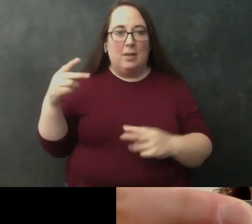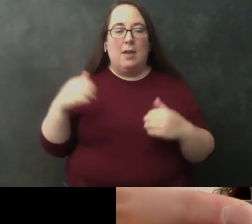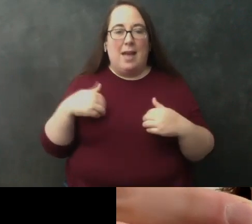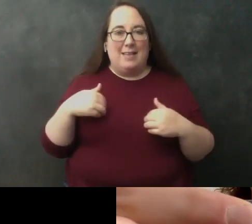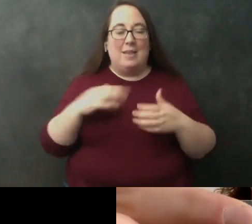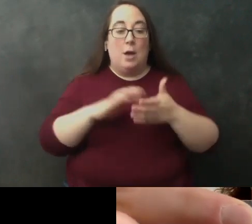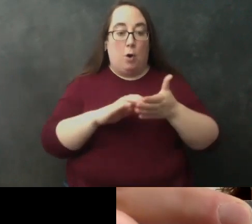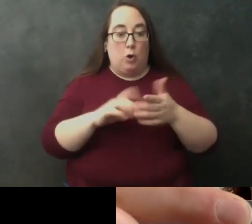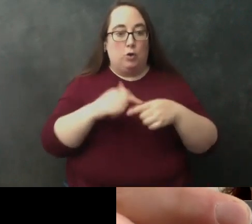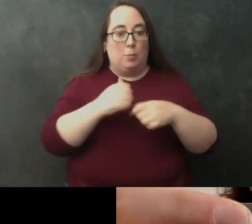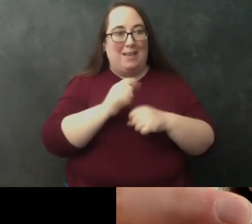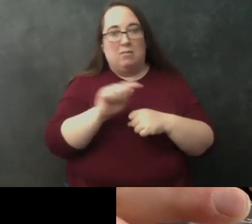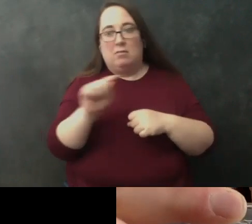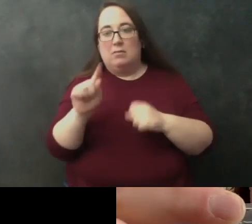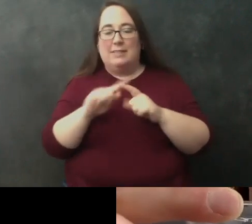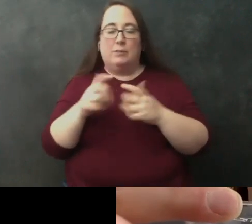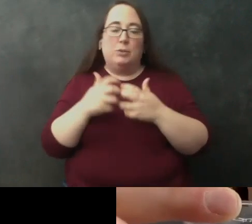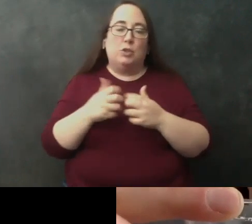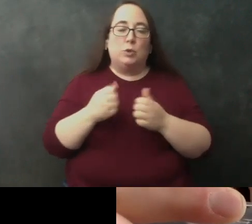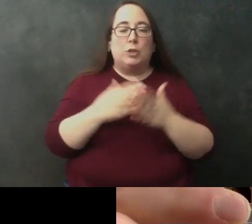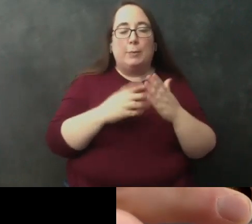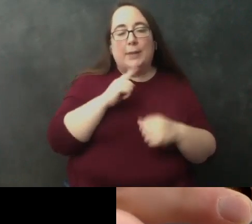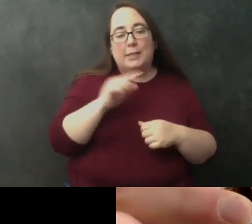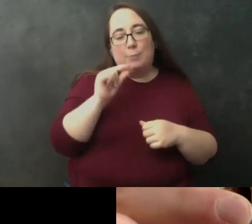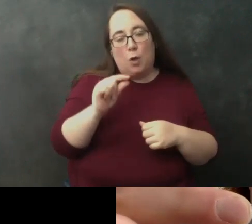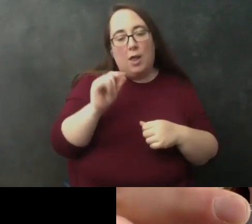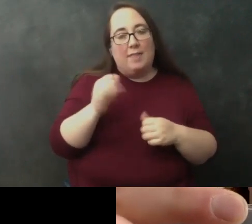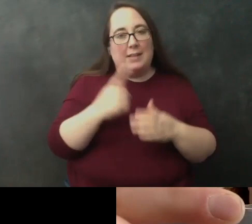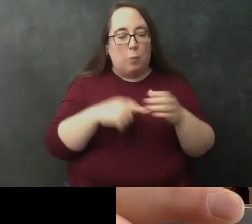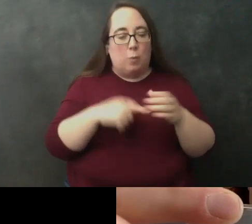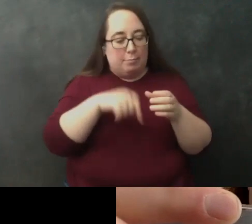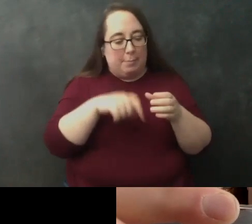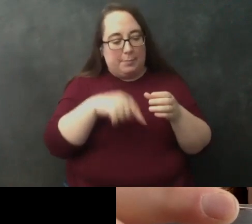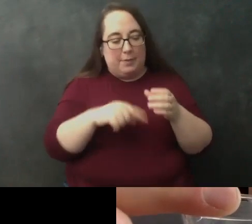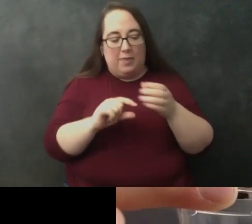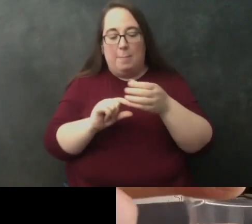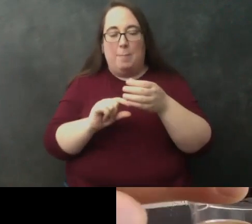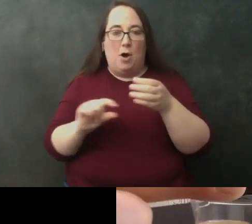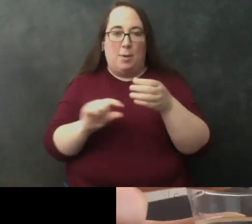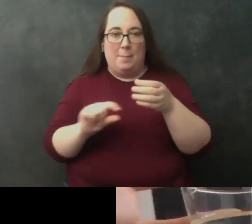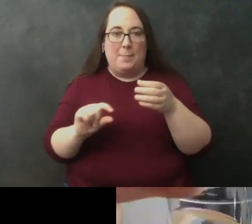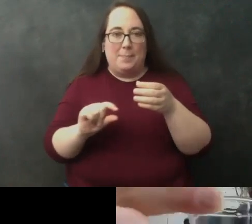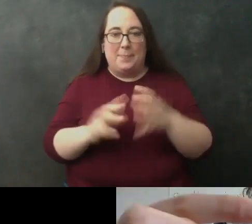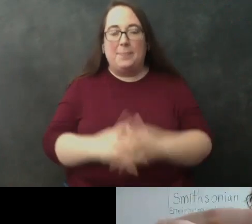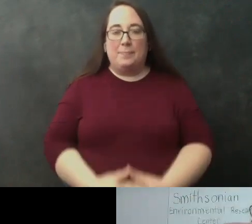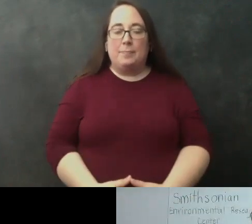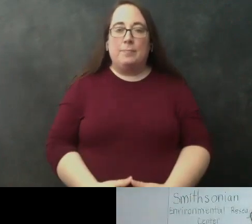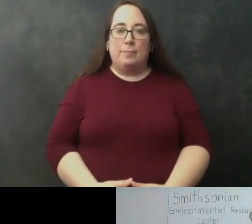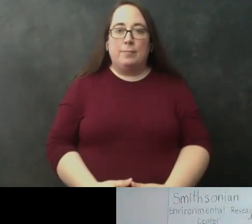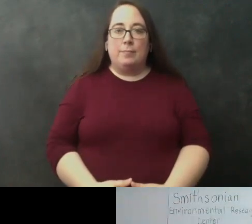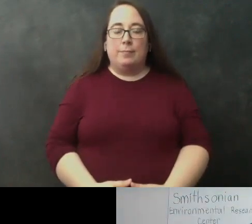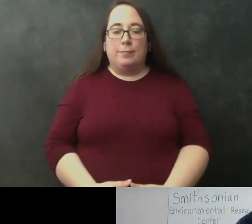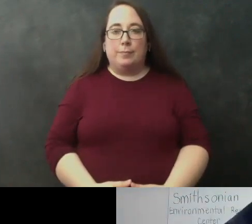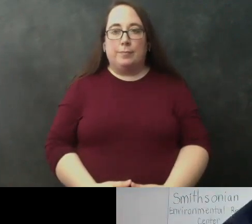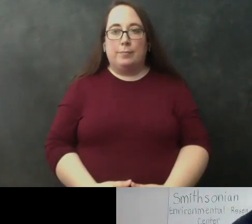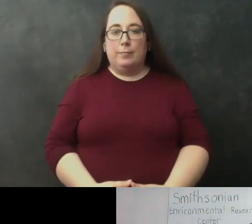create those different machines and so some of them are really small and that's what you get in that bottom layer there gotcha okay cool